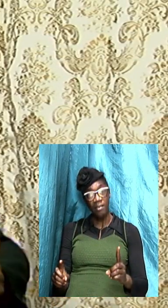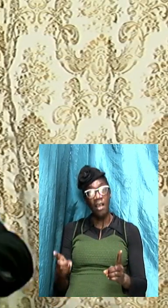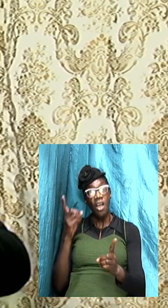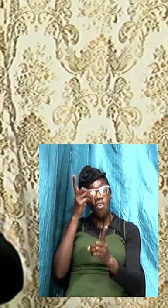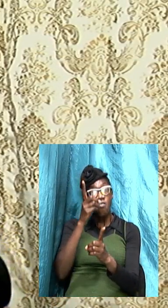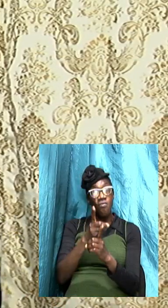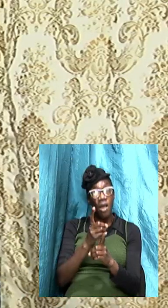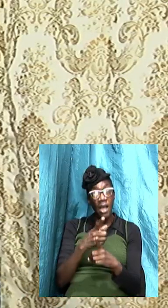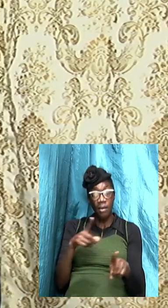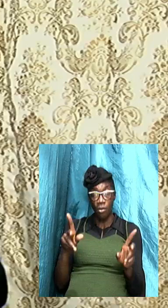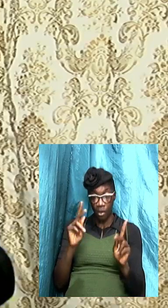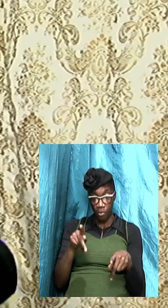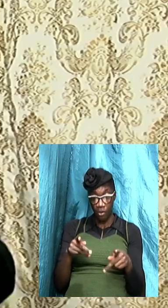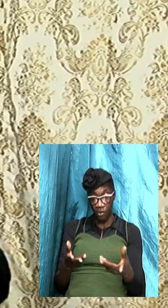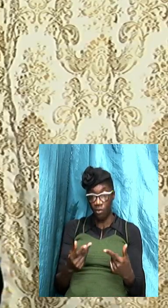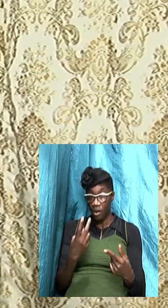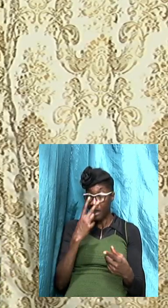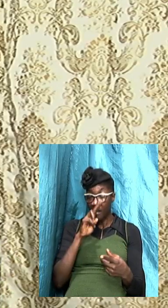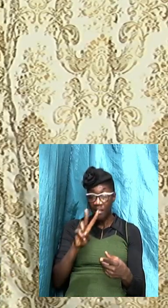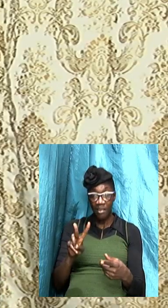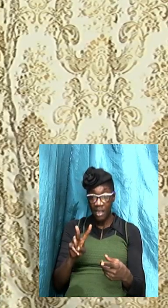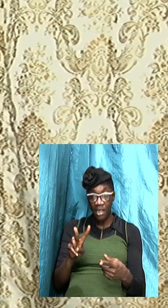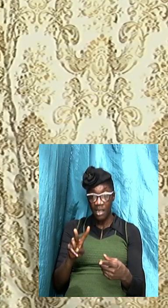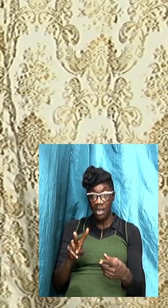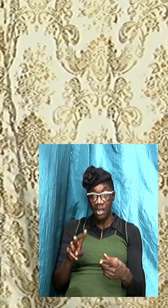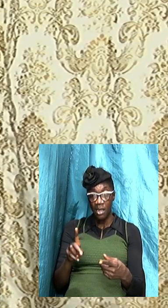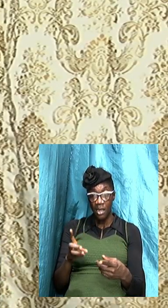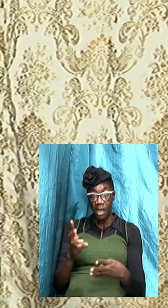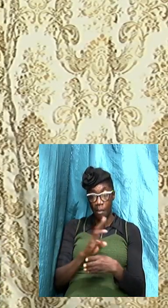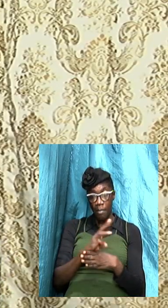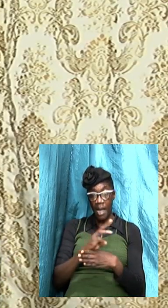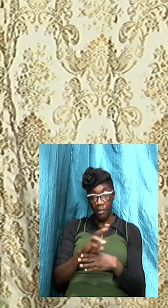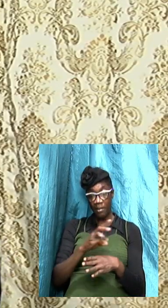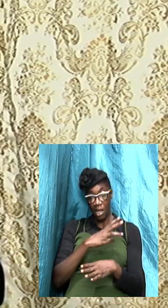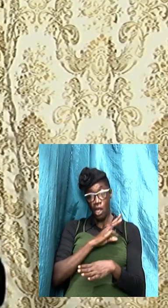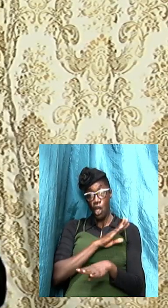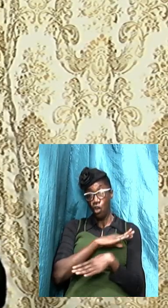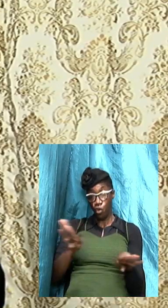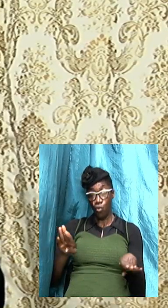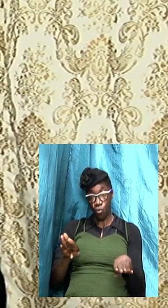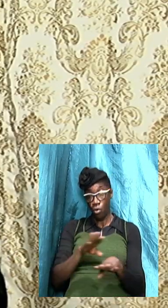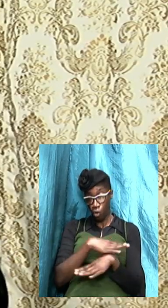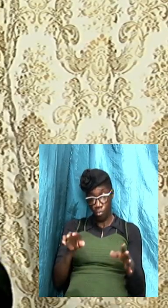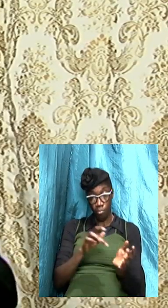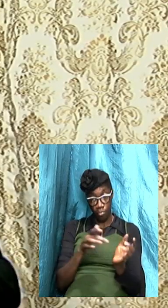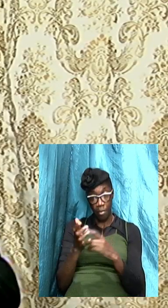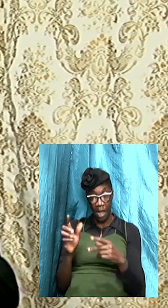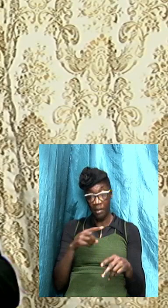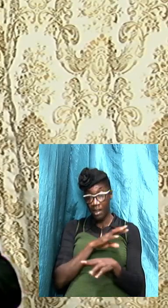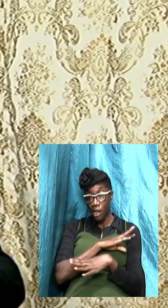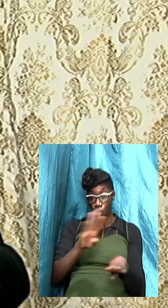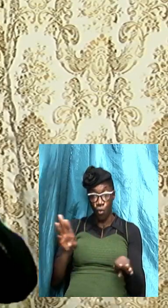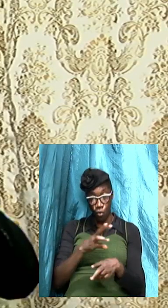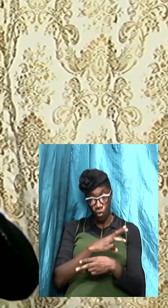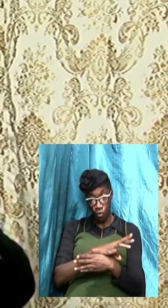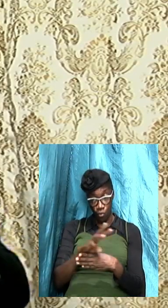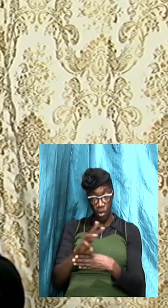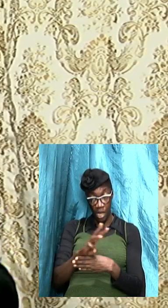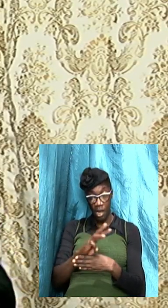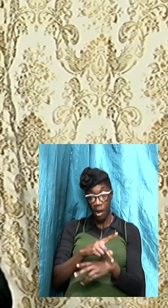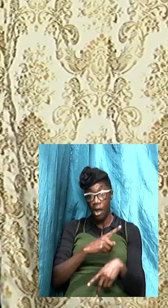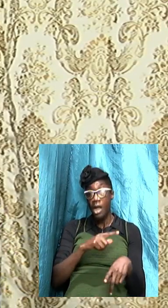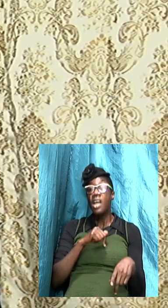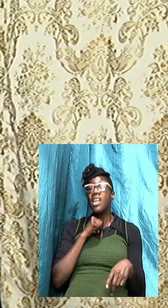but persons want to see the Bible say don't wear this don't do that and it's just not going to be written in Bible but the